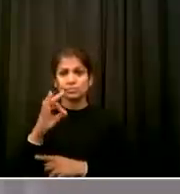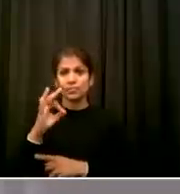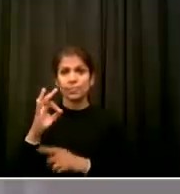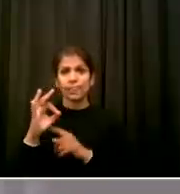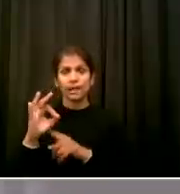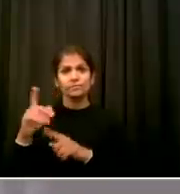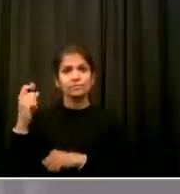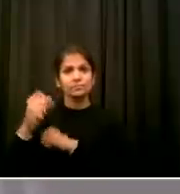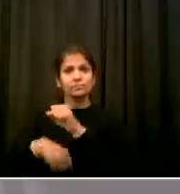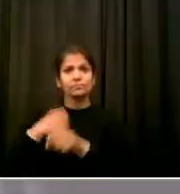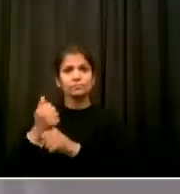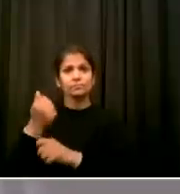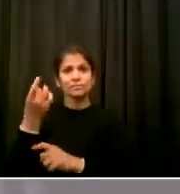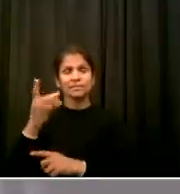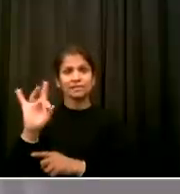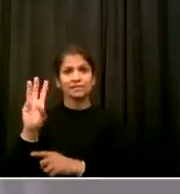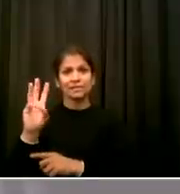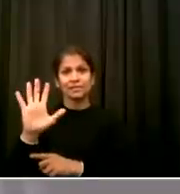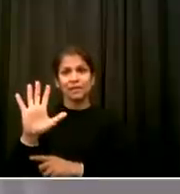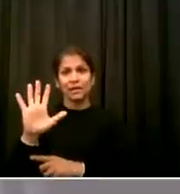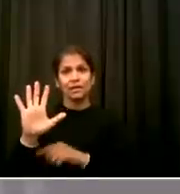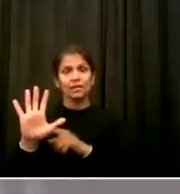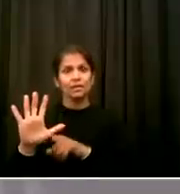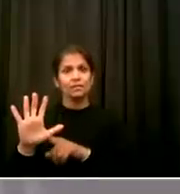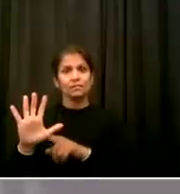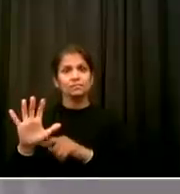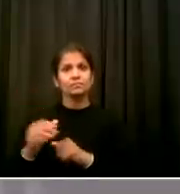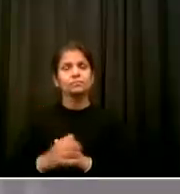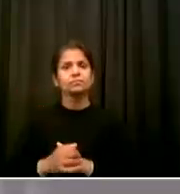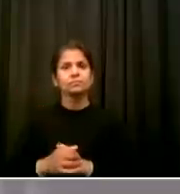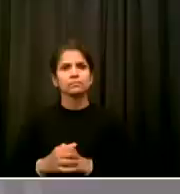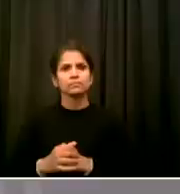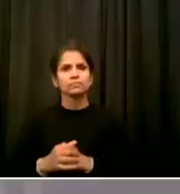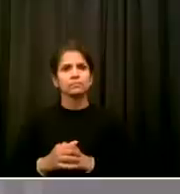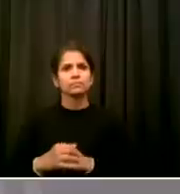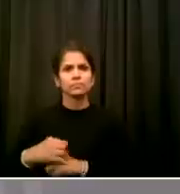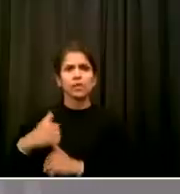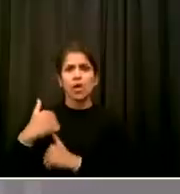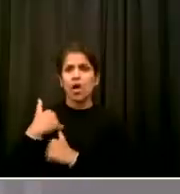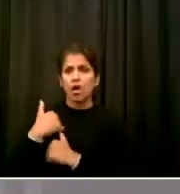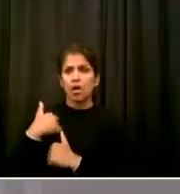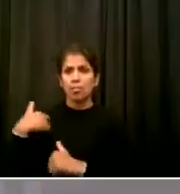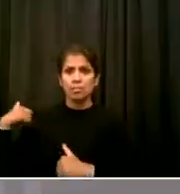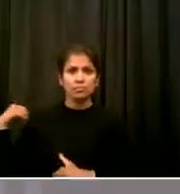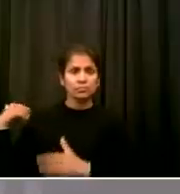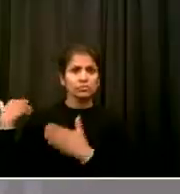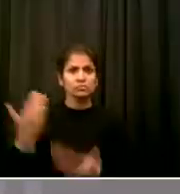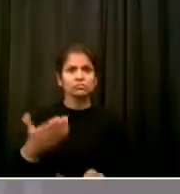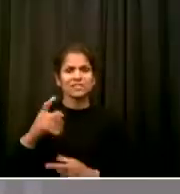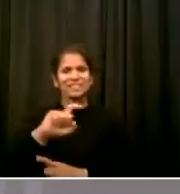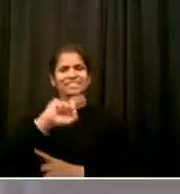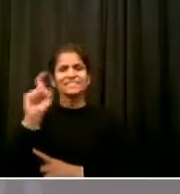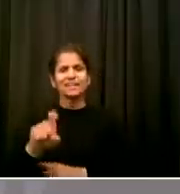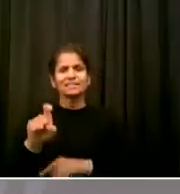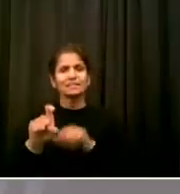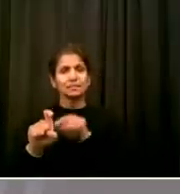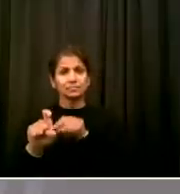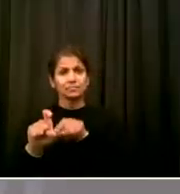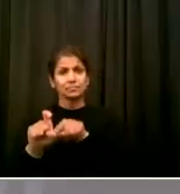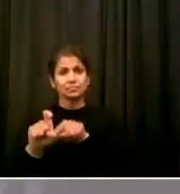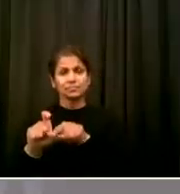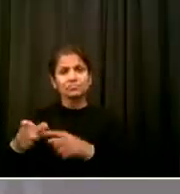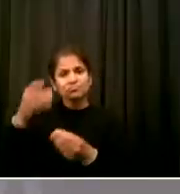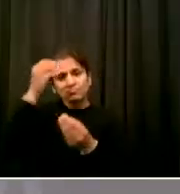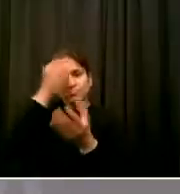in rural Texas And informed slaves there that they were free Congress had actually freed slaves